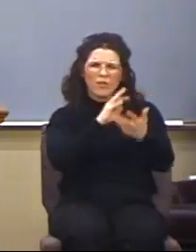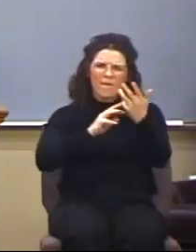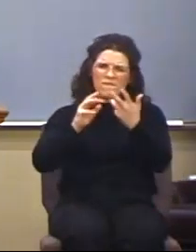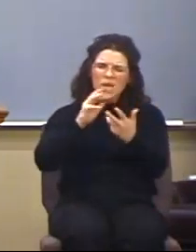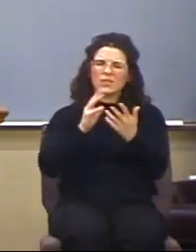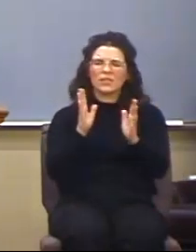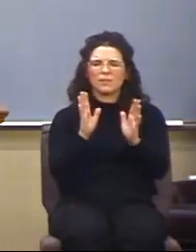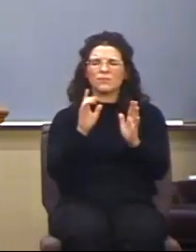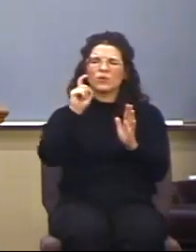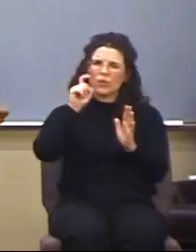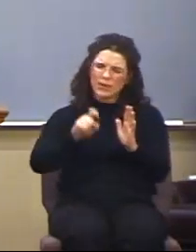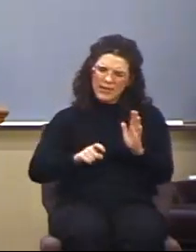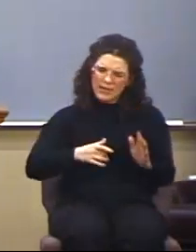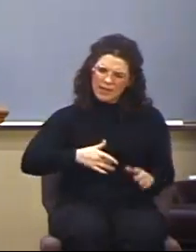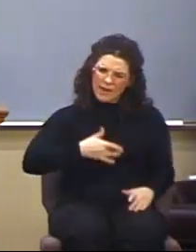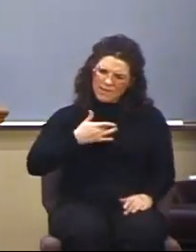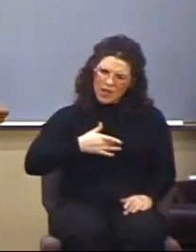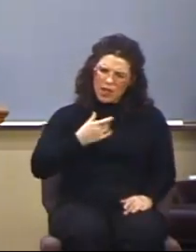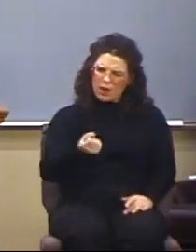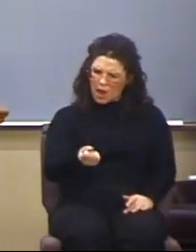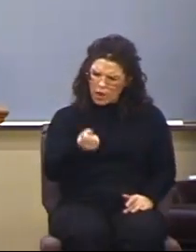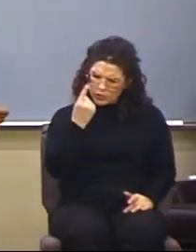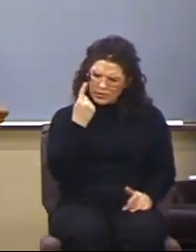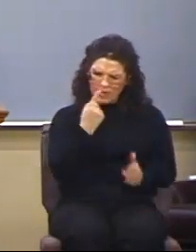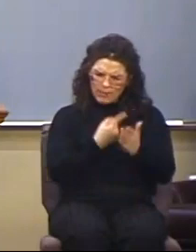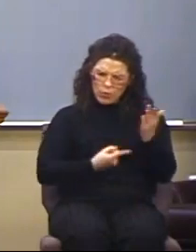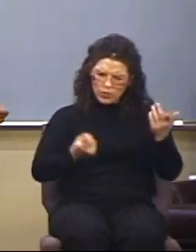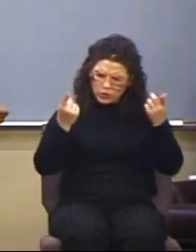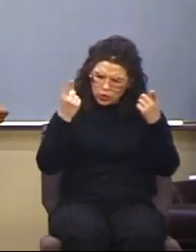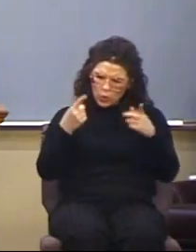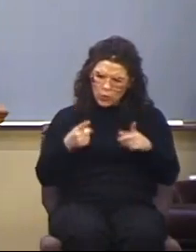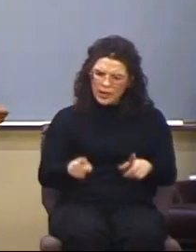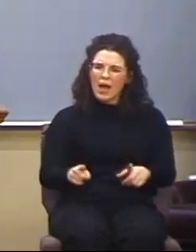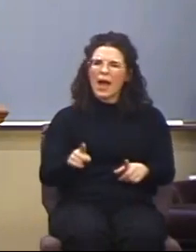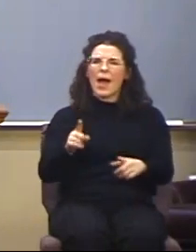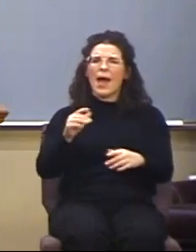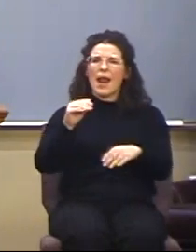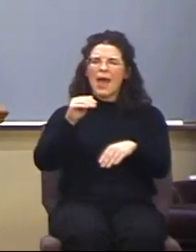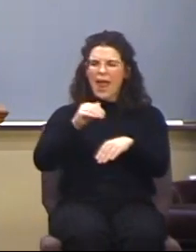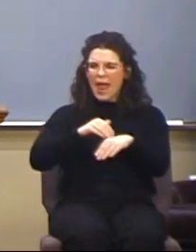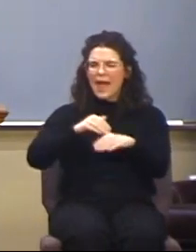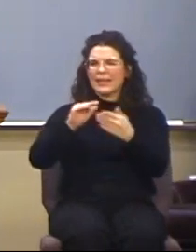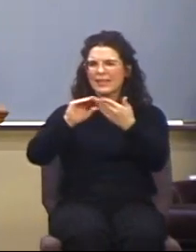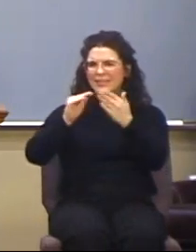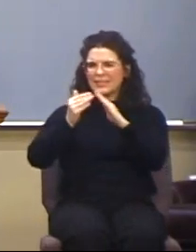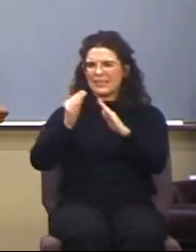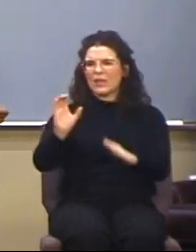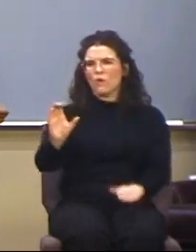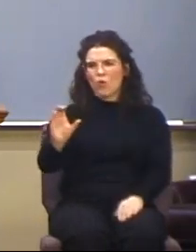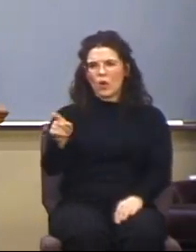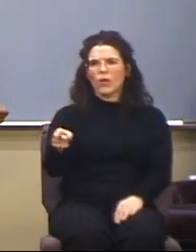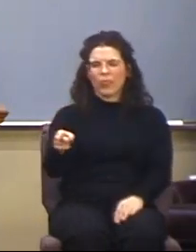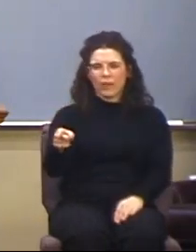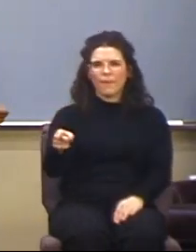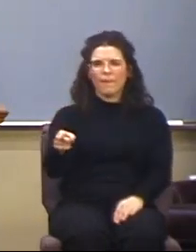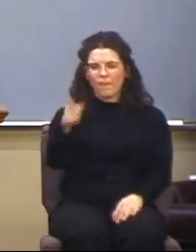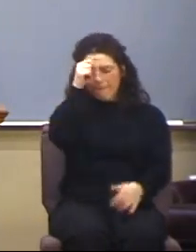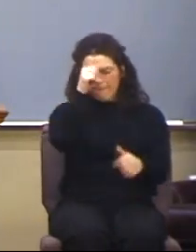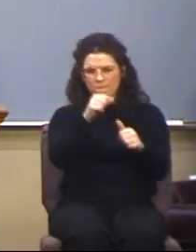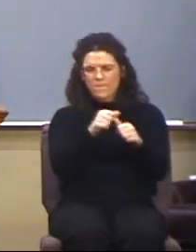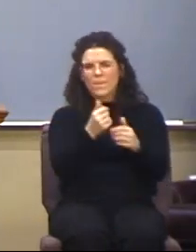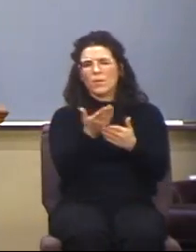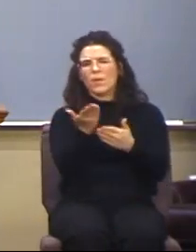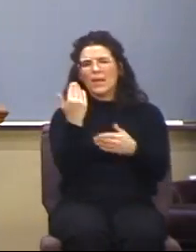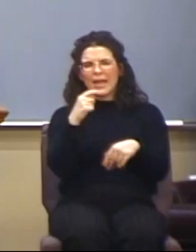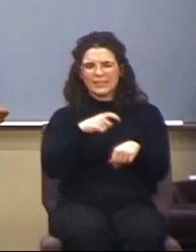again, what's going on at Corinth. And if we remember what we saw last time, one